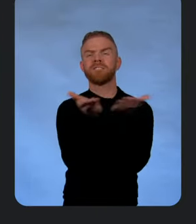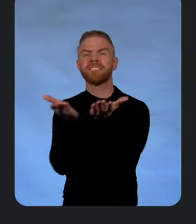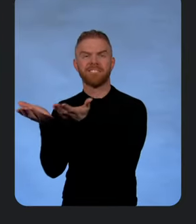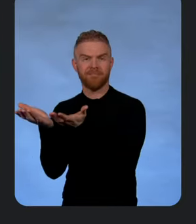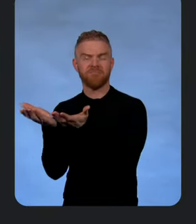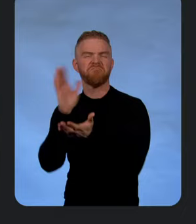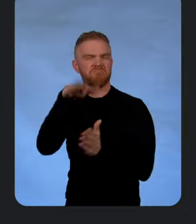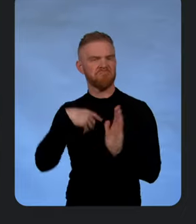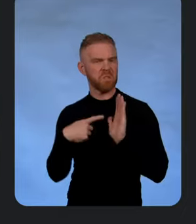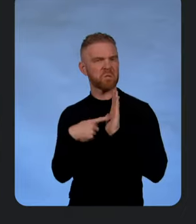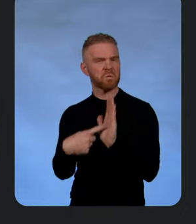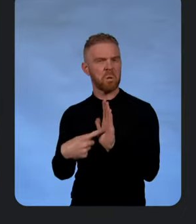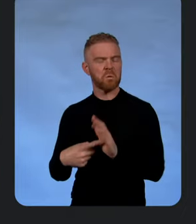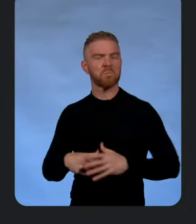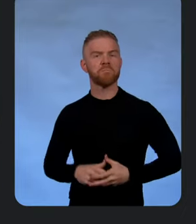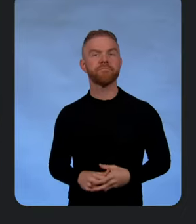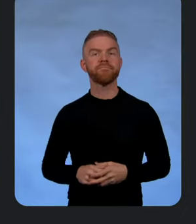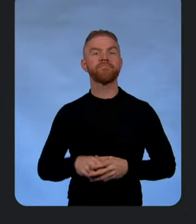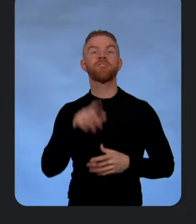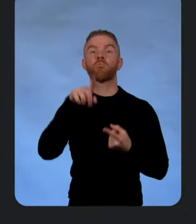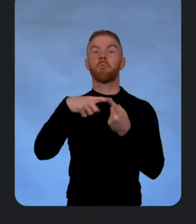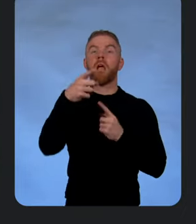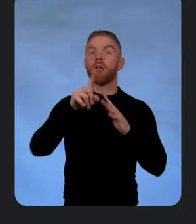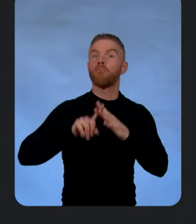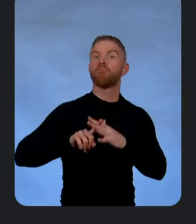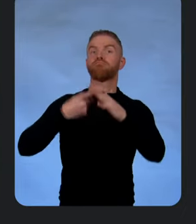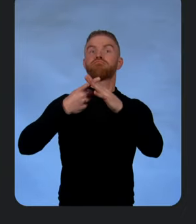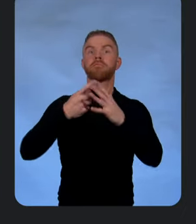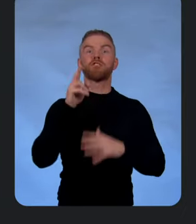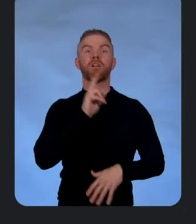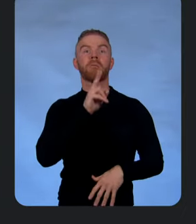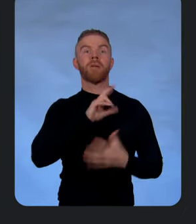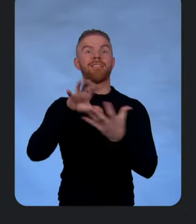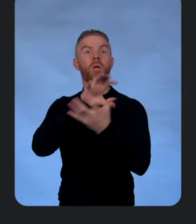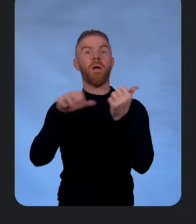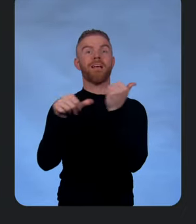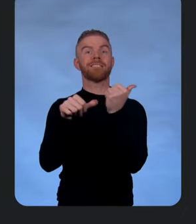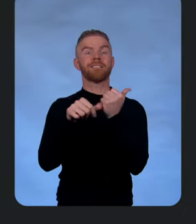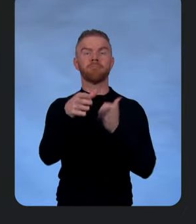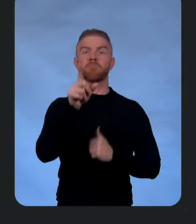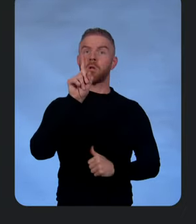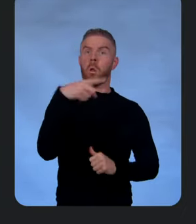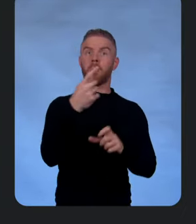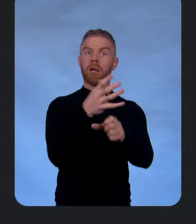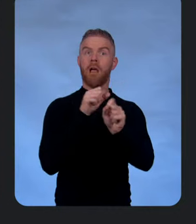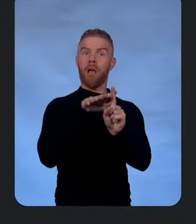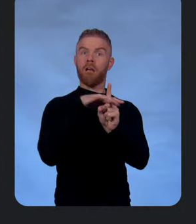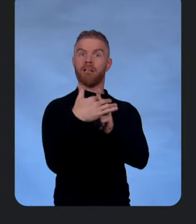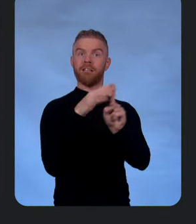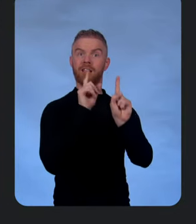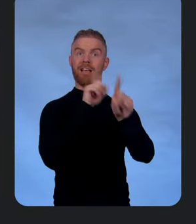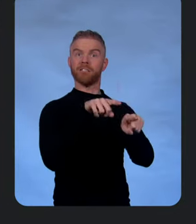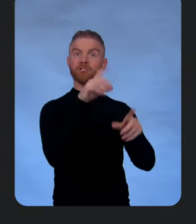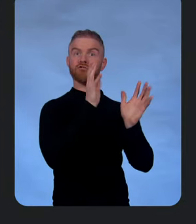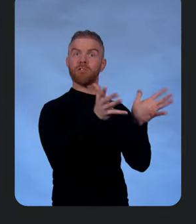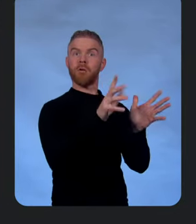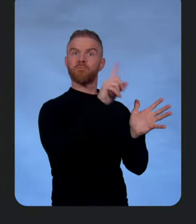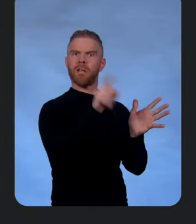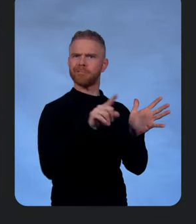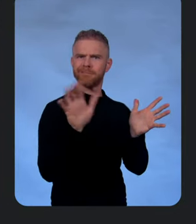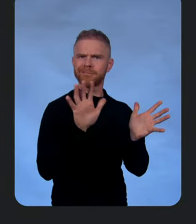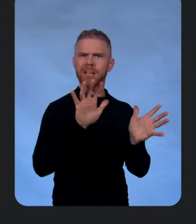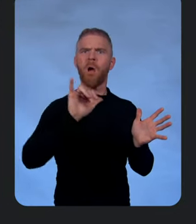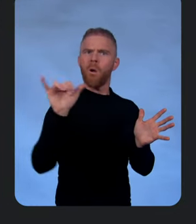When you activate Gemini Cloud Assist, you not only get contextual answers to chat questions,